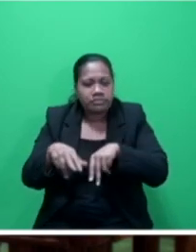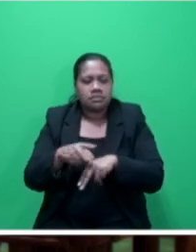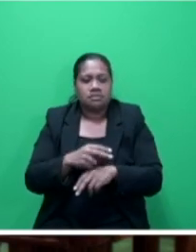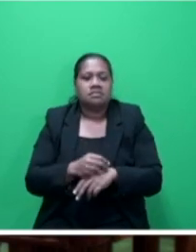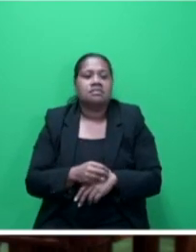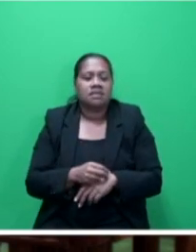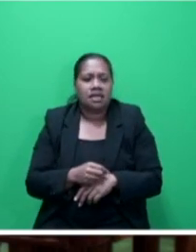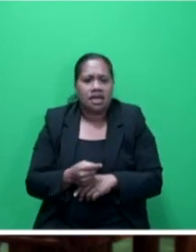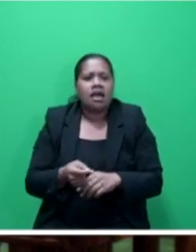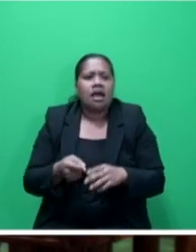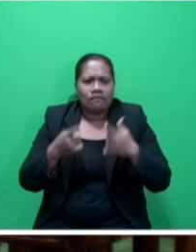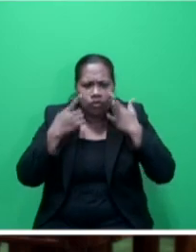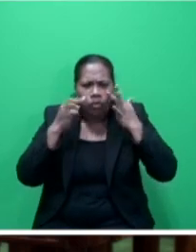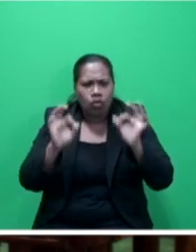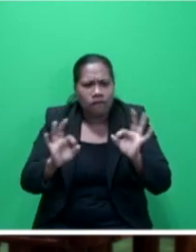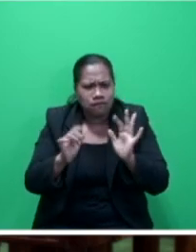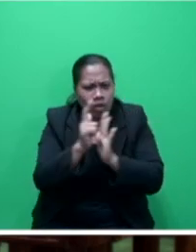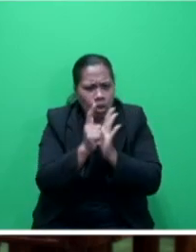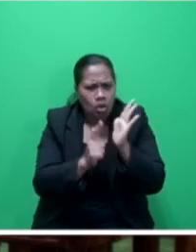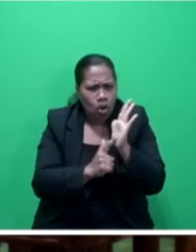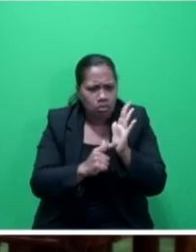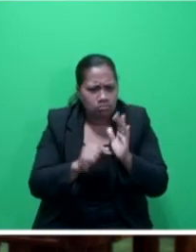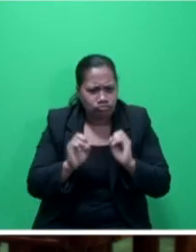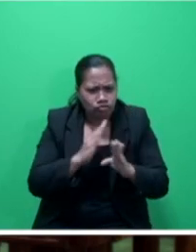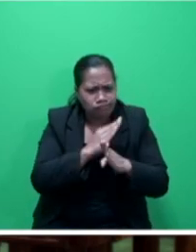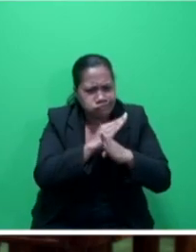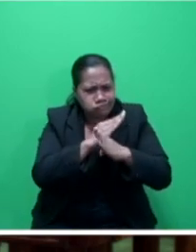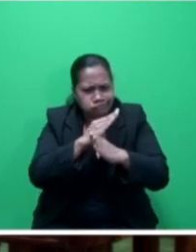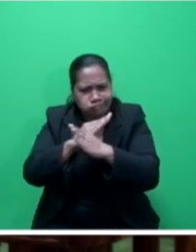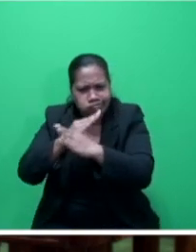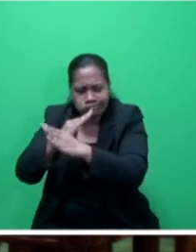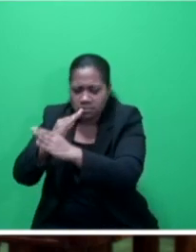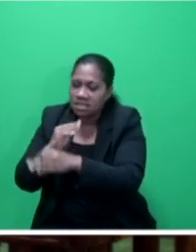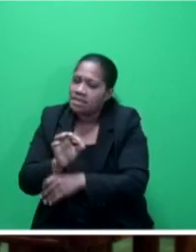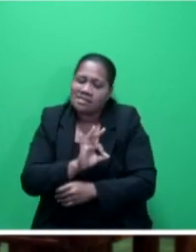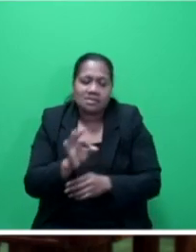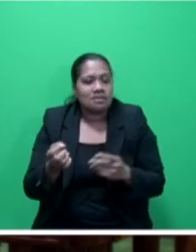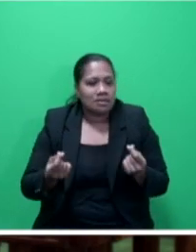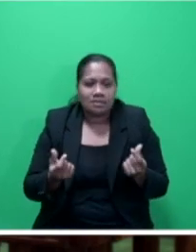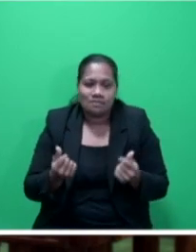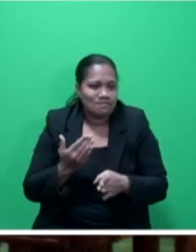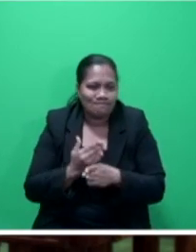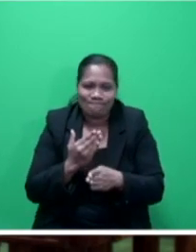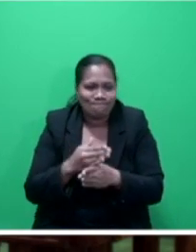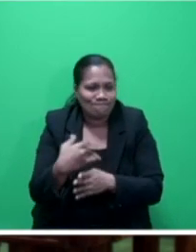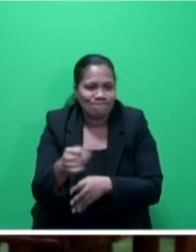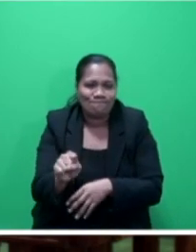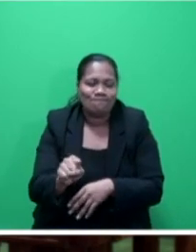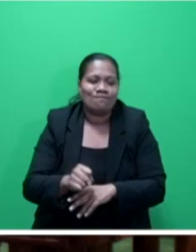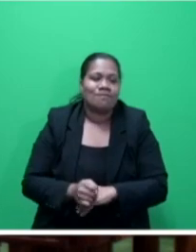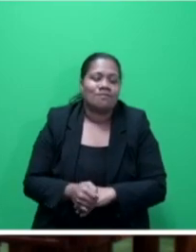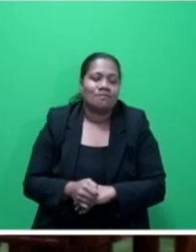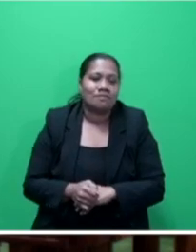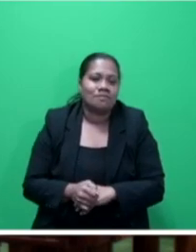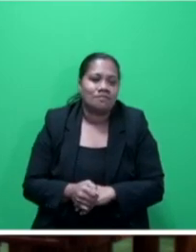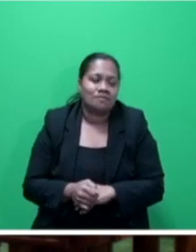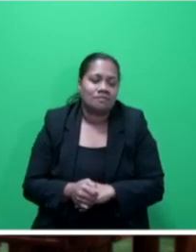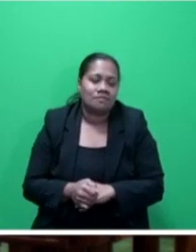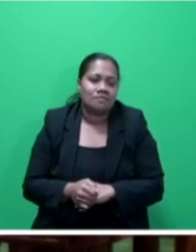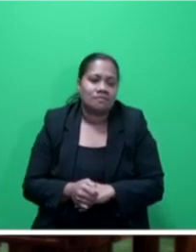curfew laws that were put in place as well. That was not an easy task. And particularly, I,